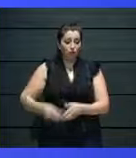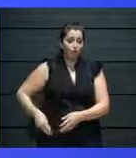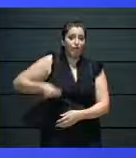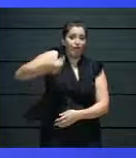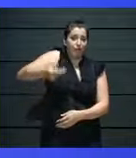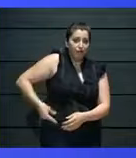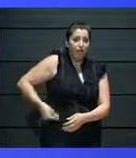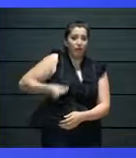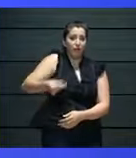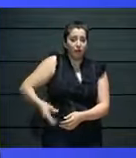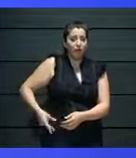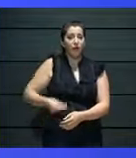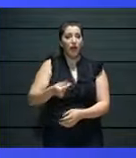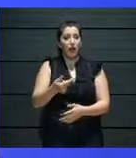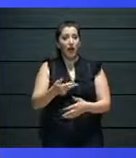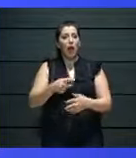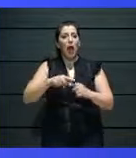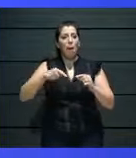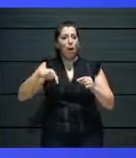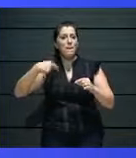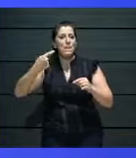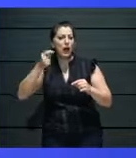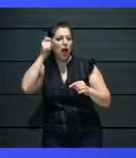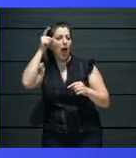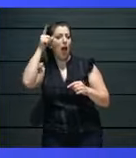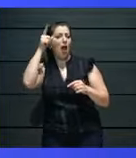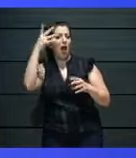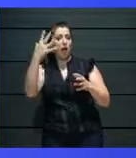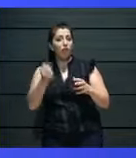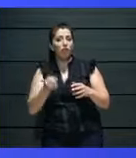idea, which is always everything behind, is a good idea.